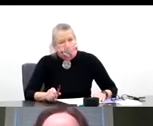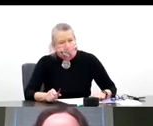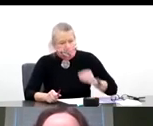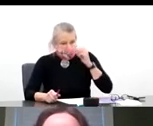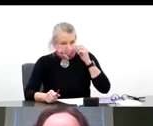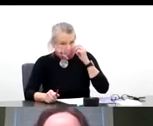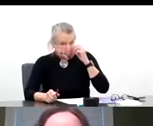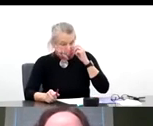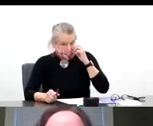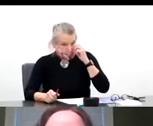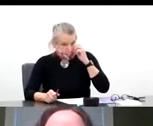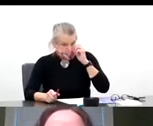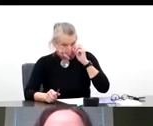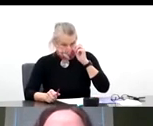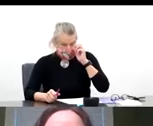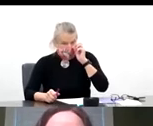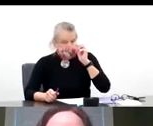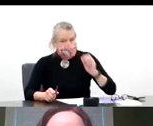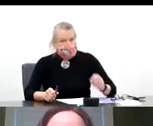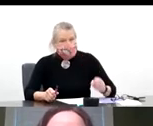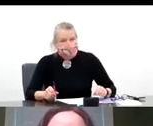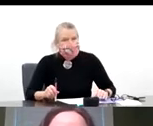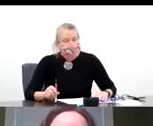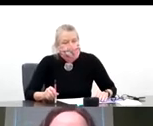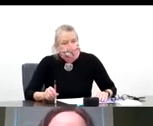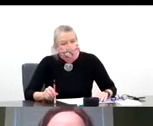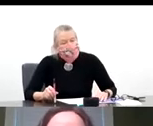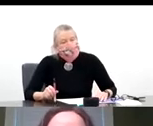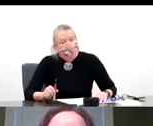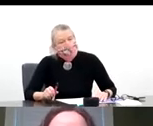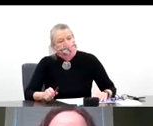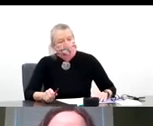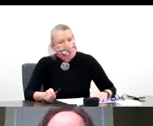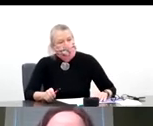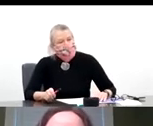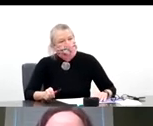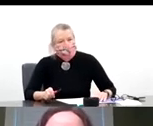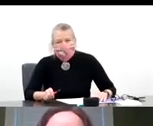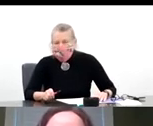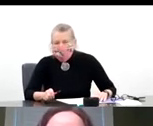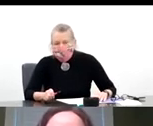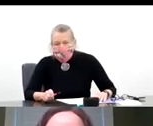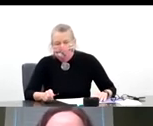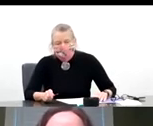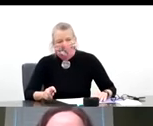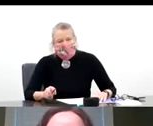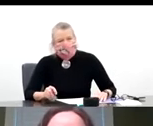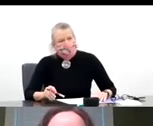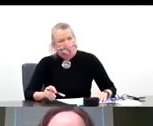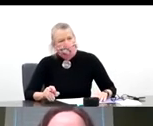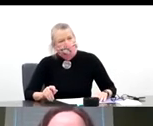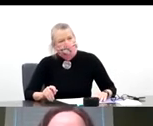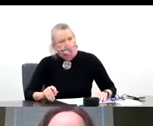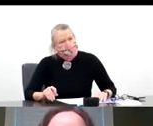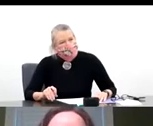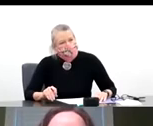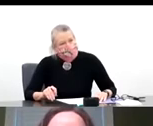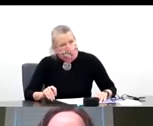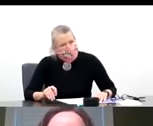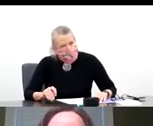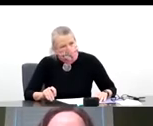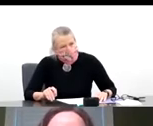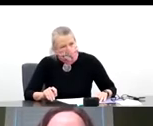of the National Institute of Allergy and Infectious Disease and has been so since 1984. He has served